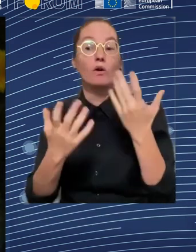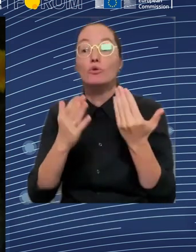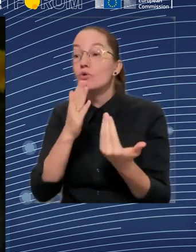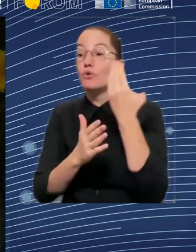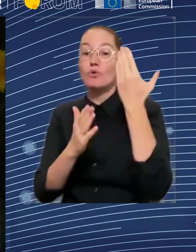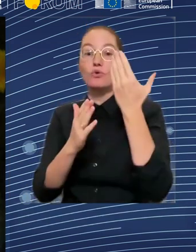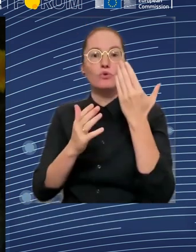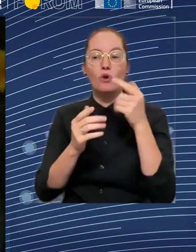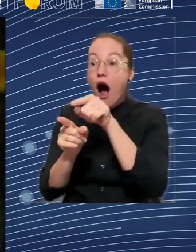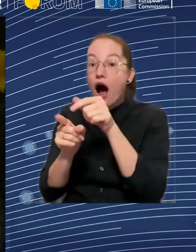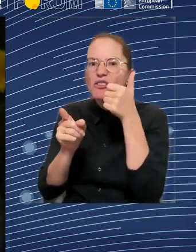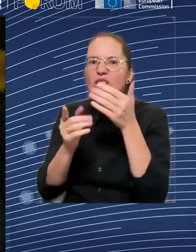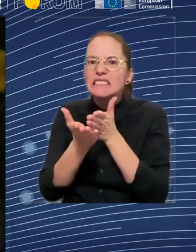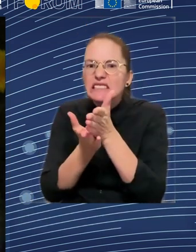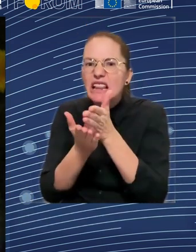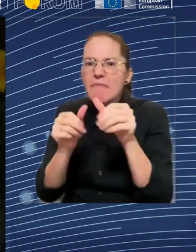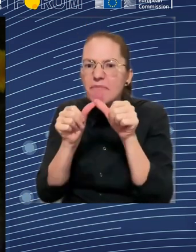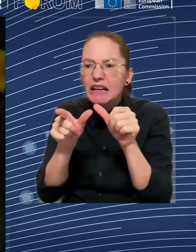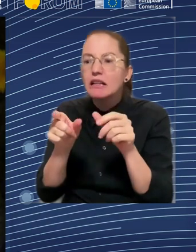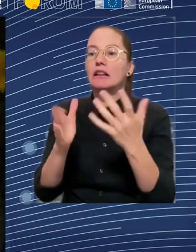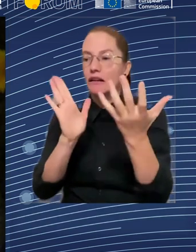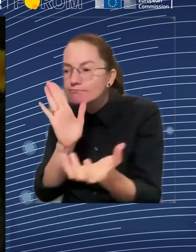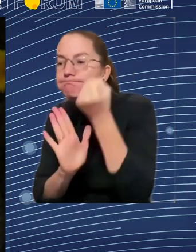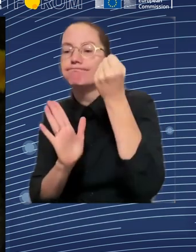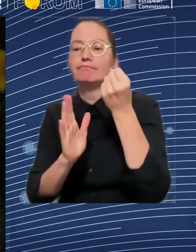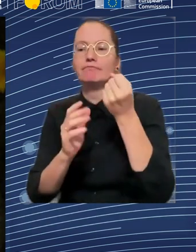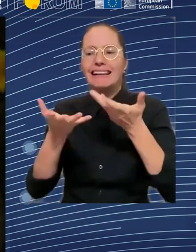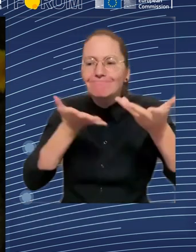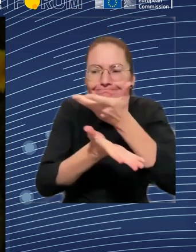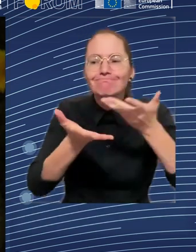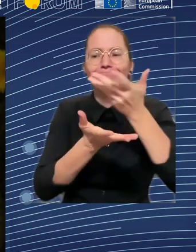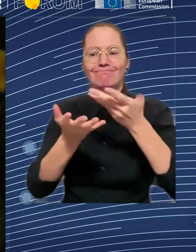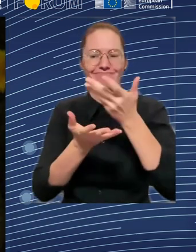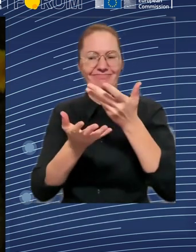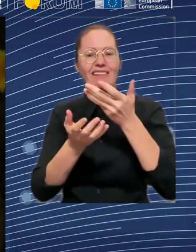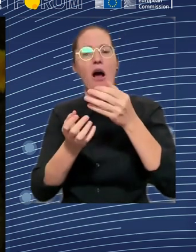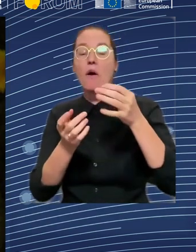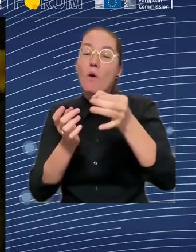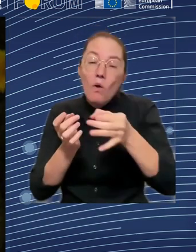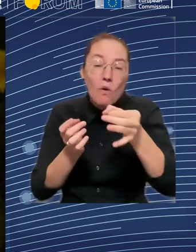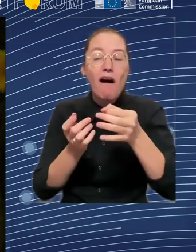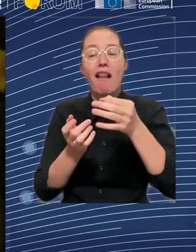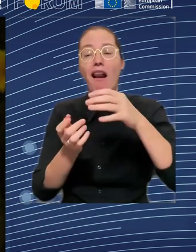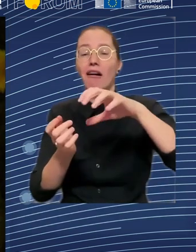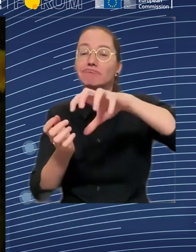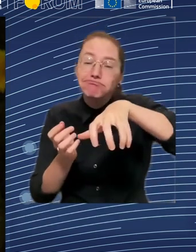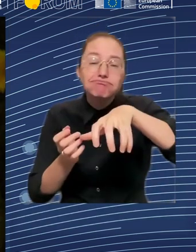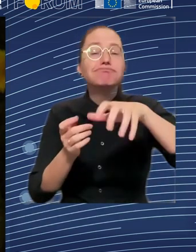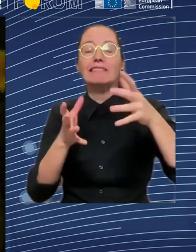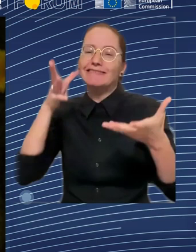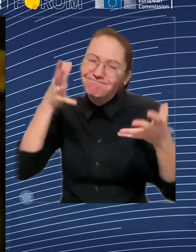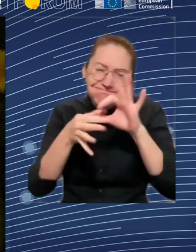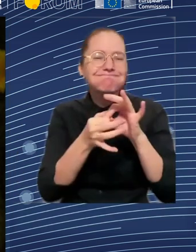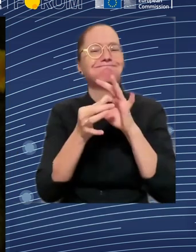pivotal, and this could be easily understood by the fact that we are the areas where all the